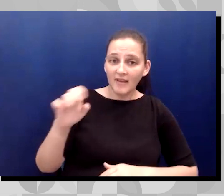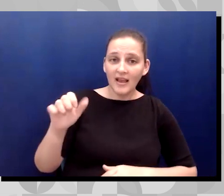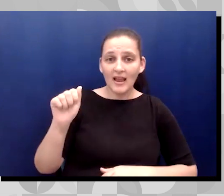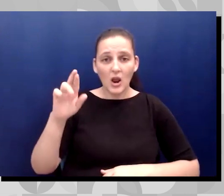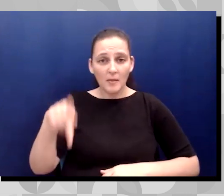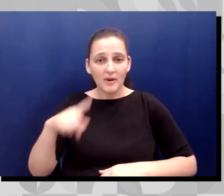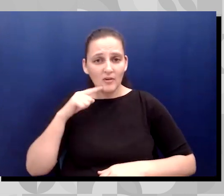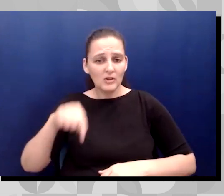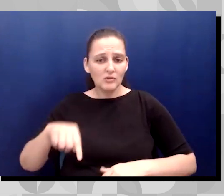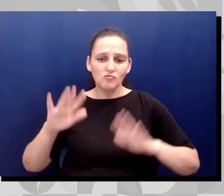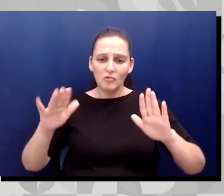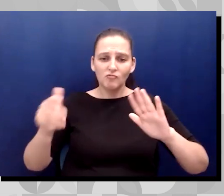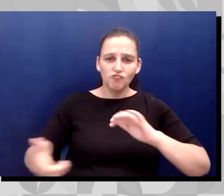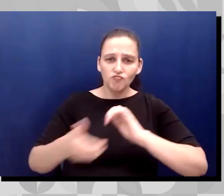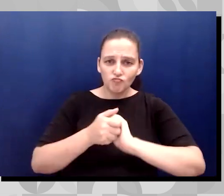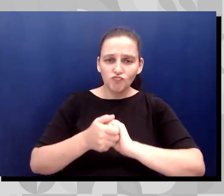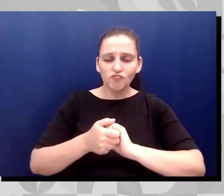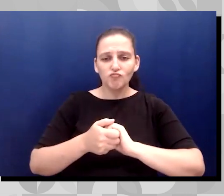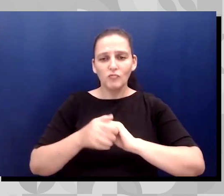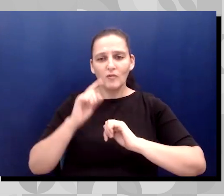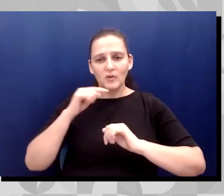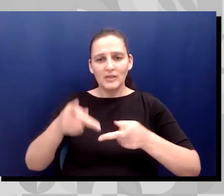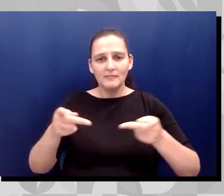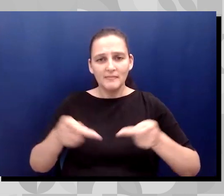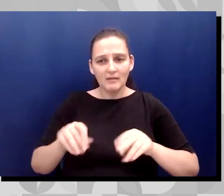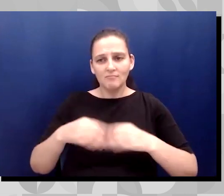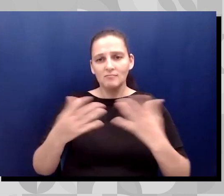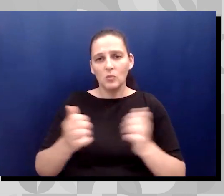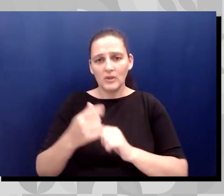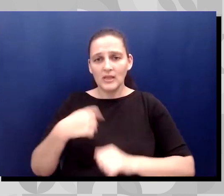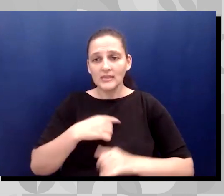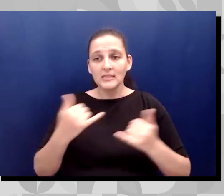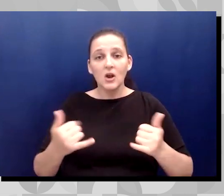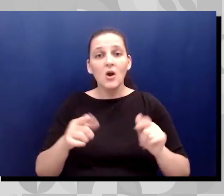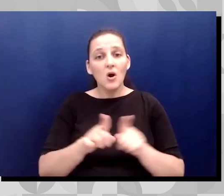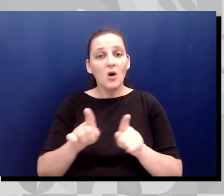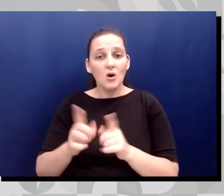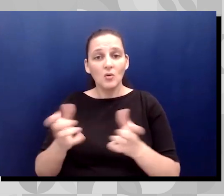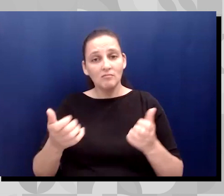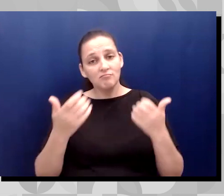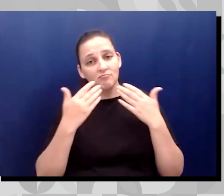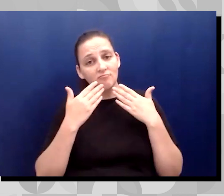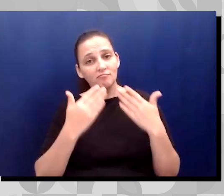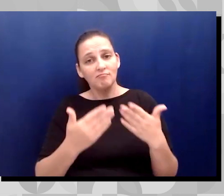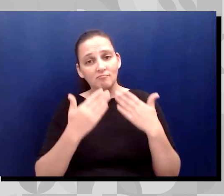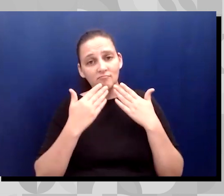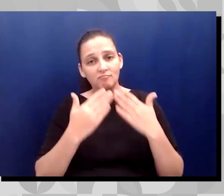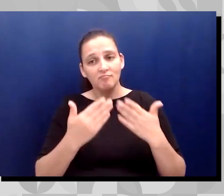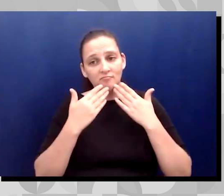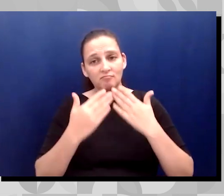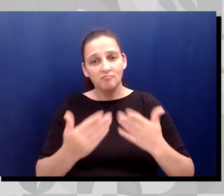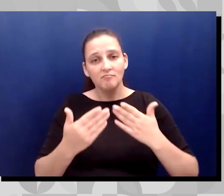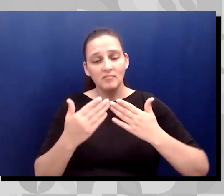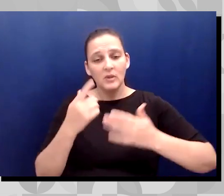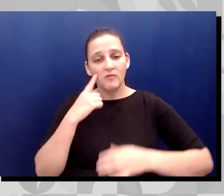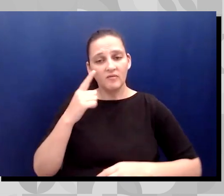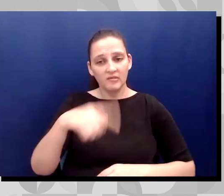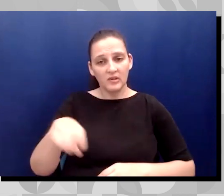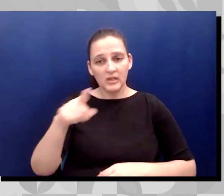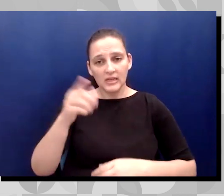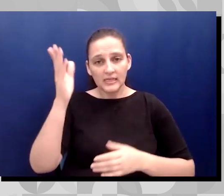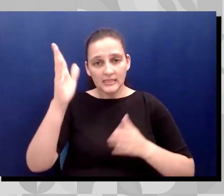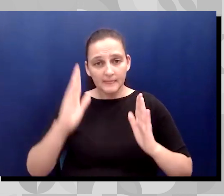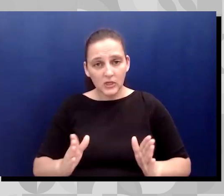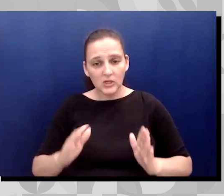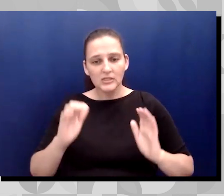and for the space that you've created with us here today. We also want to say a big thank you to again, all of our speakers who are able to share these personal